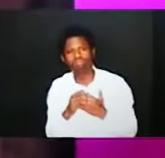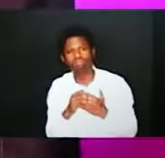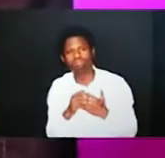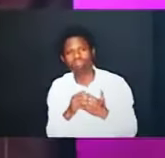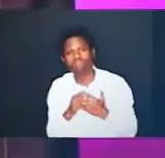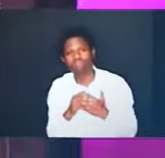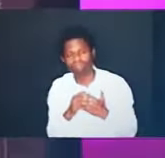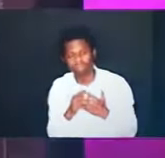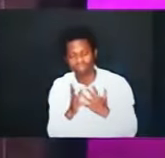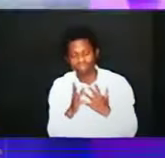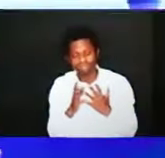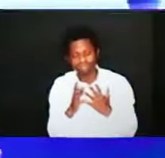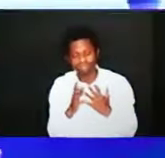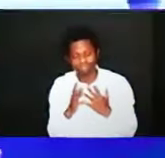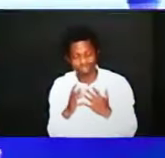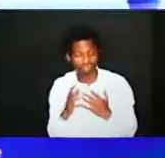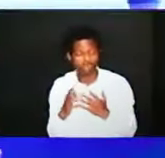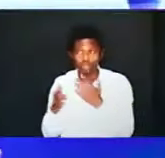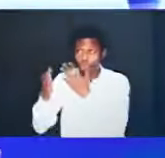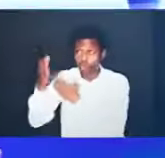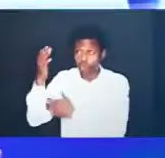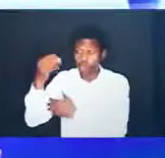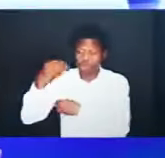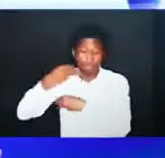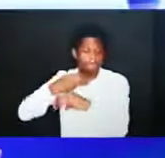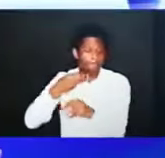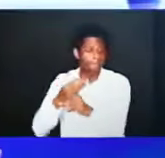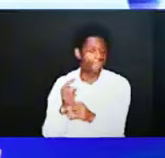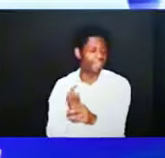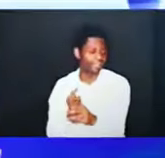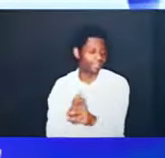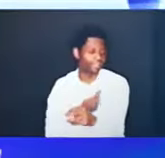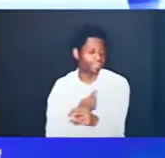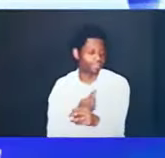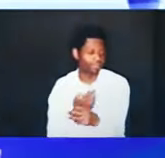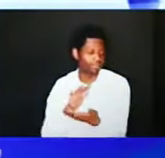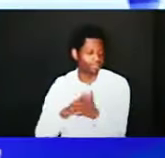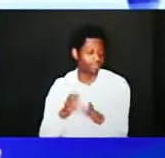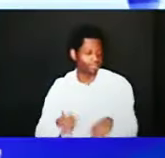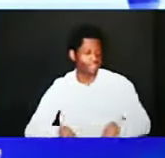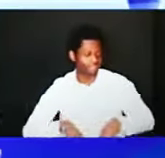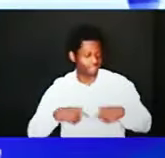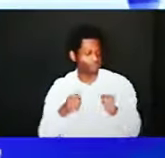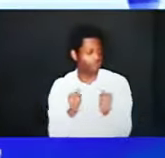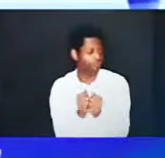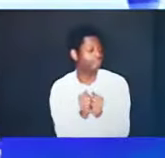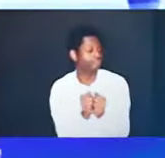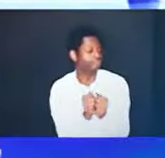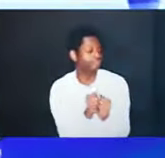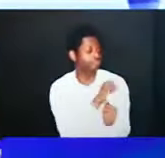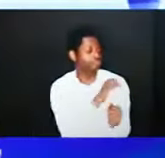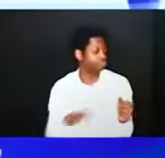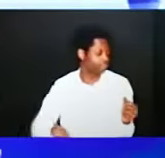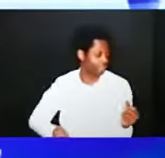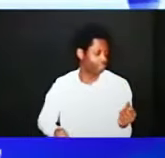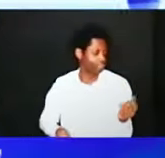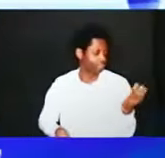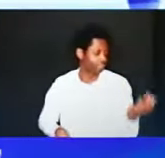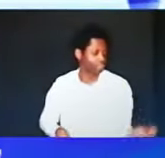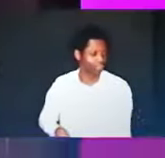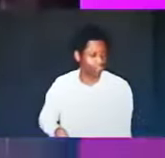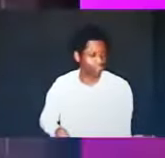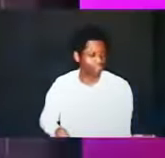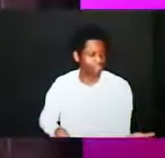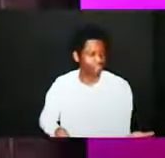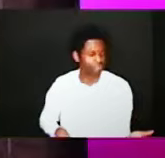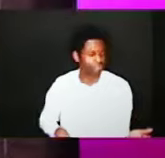now listen made us alive with christ even where we were dead in transgressions